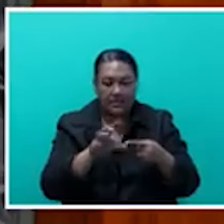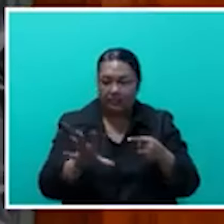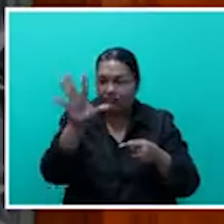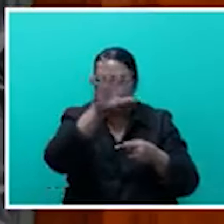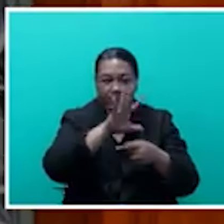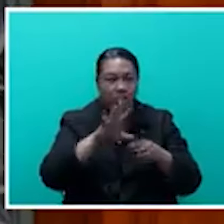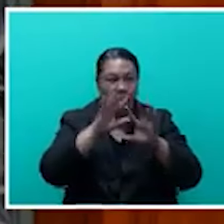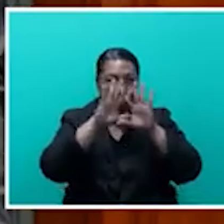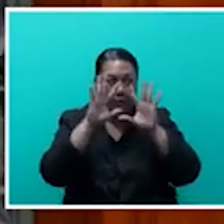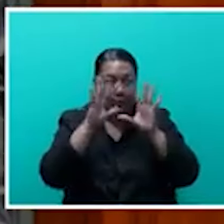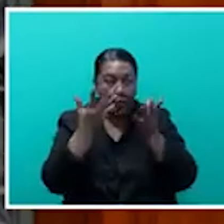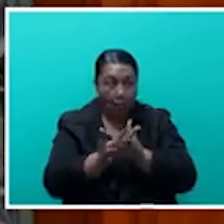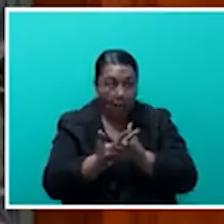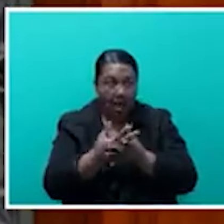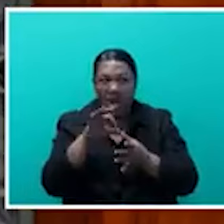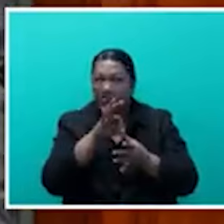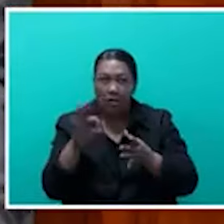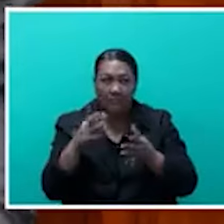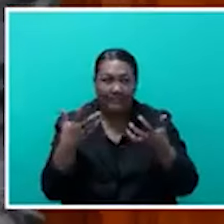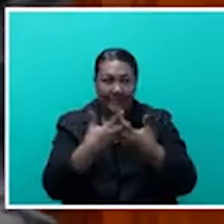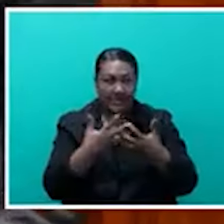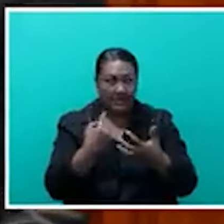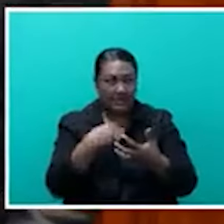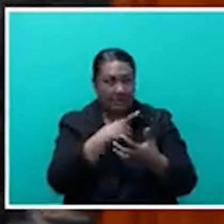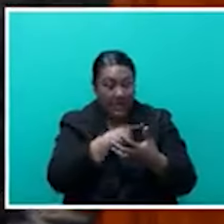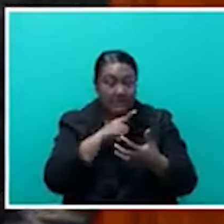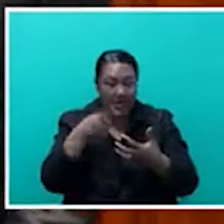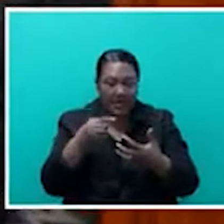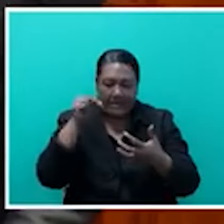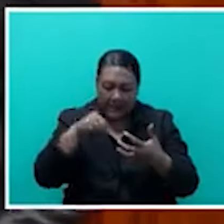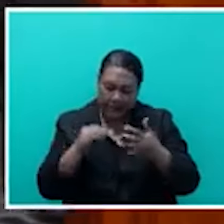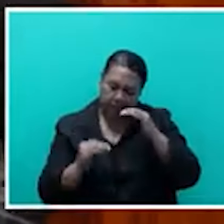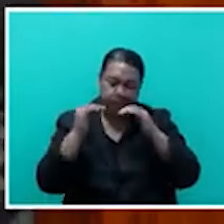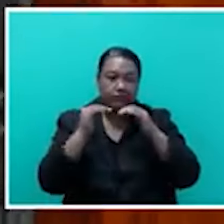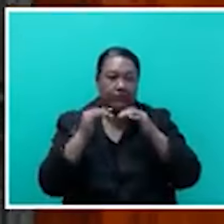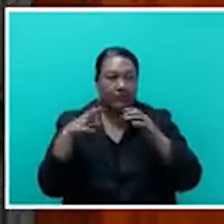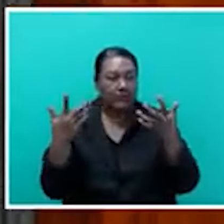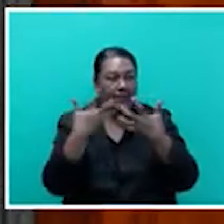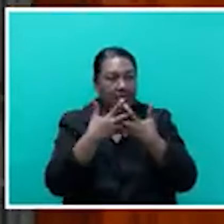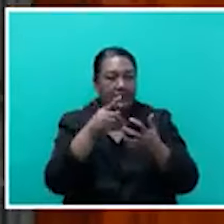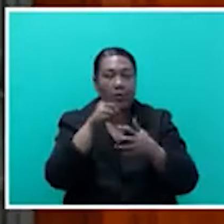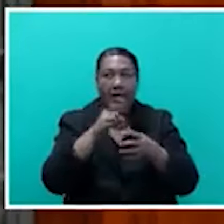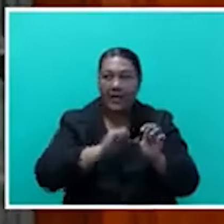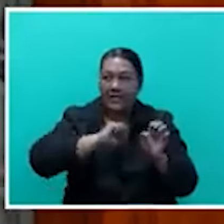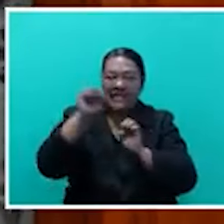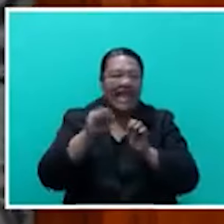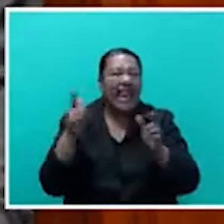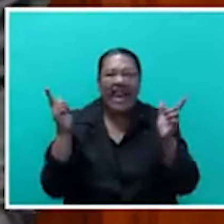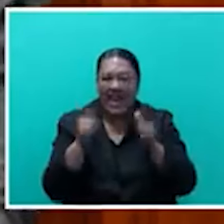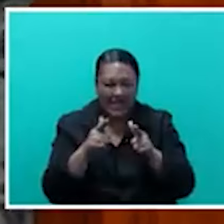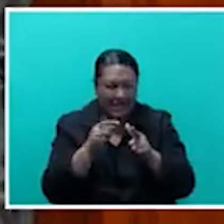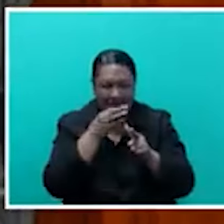it's not in our favour, but this is the one place and it comes out of the export of Fiji water. We are exporting less to that particular